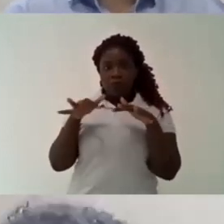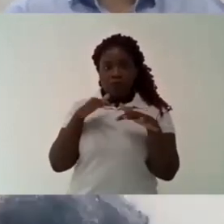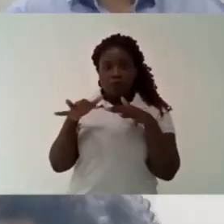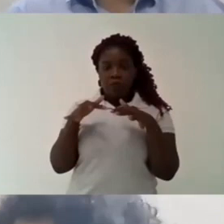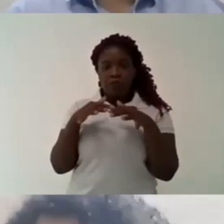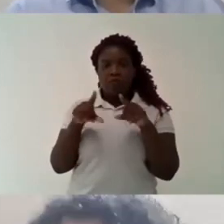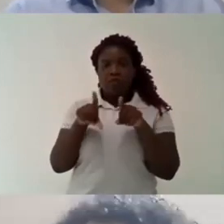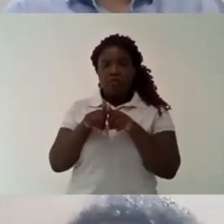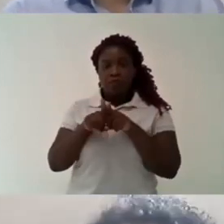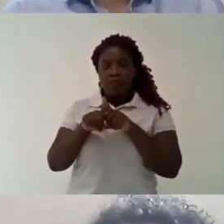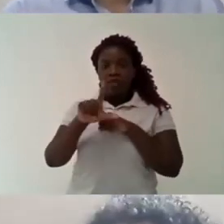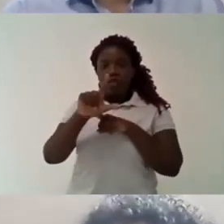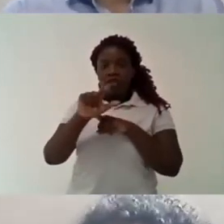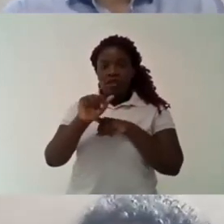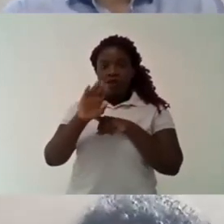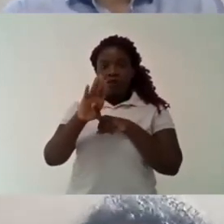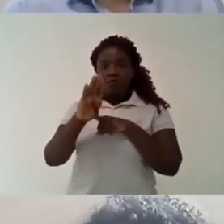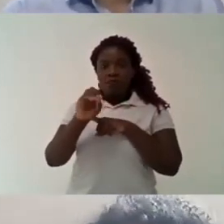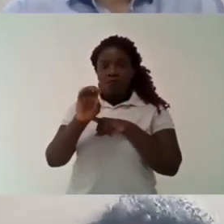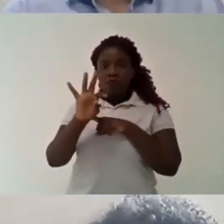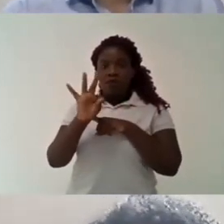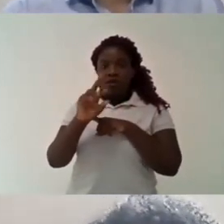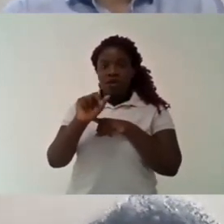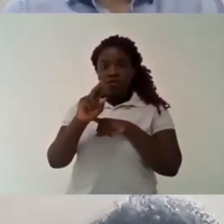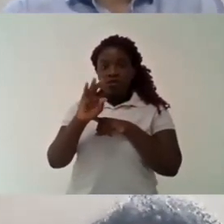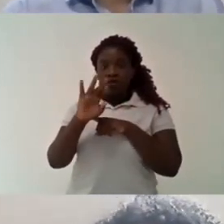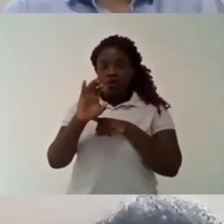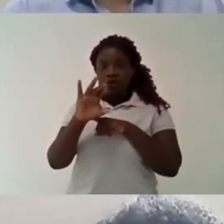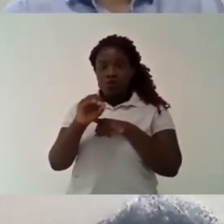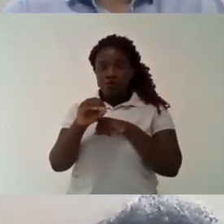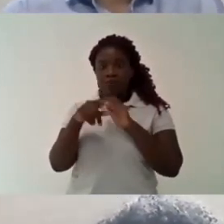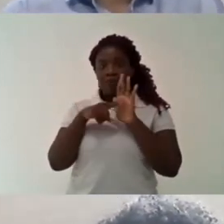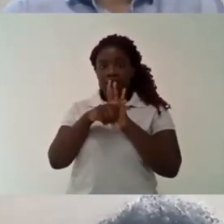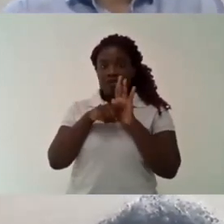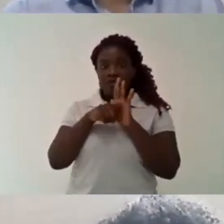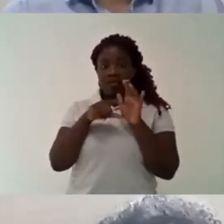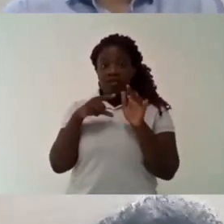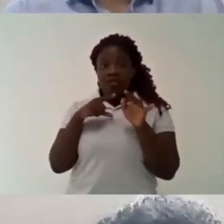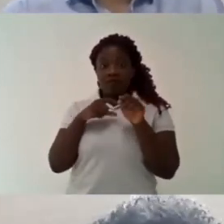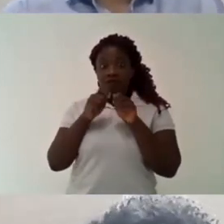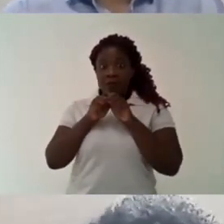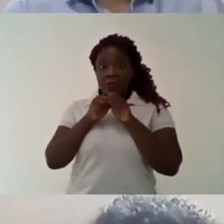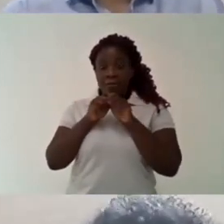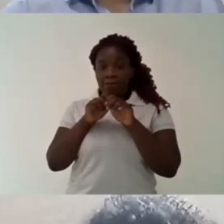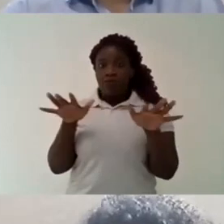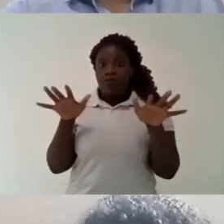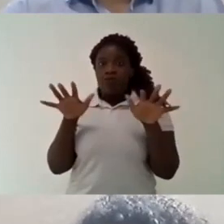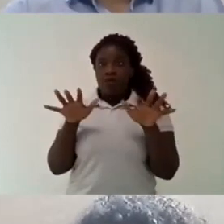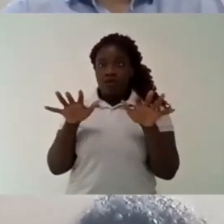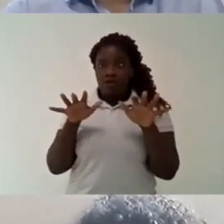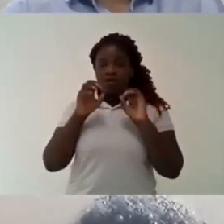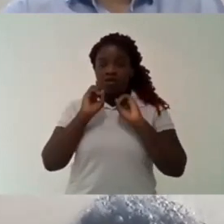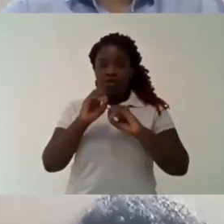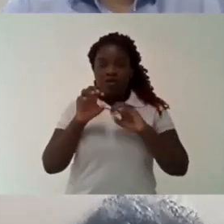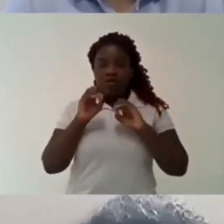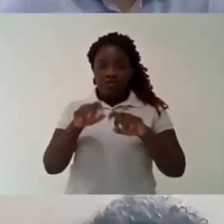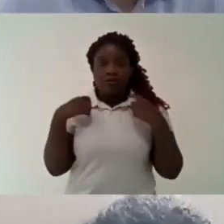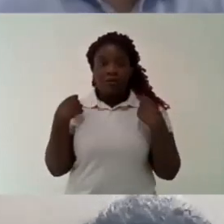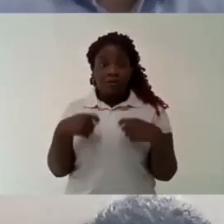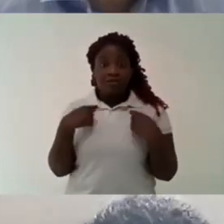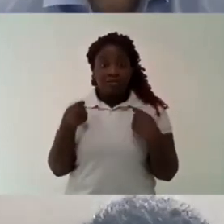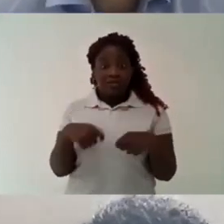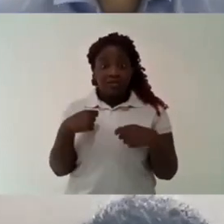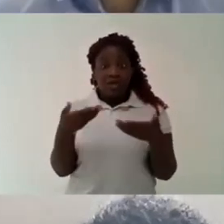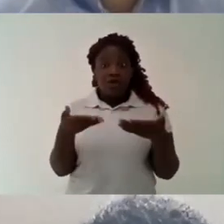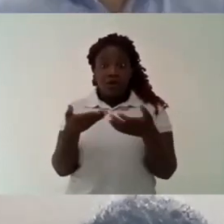where many students many researchers went to the to the streets to mobilize and make uh people aware